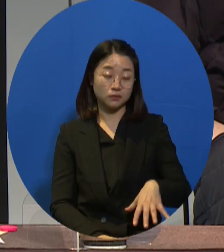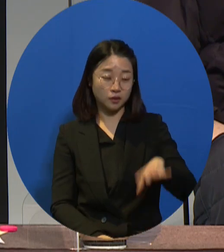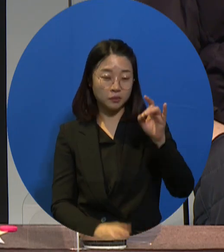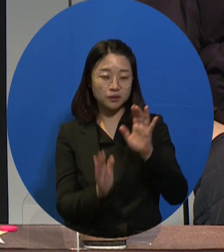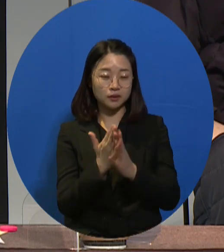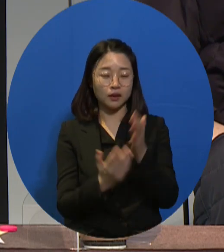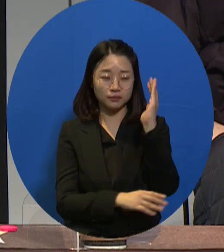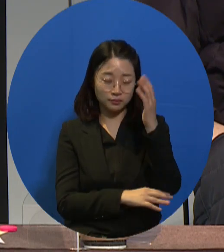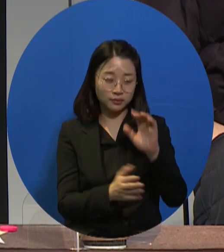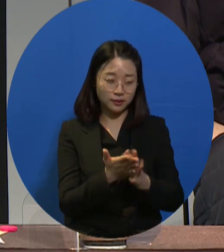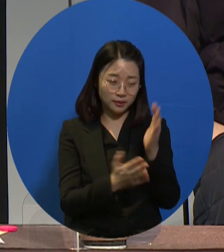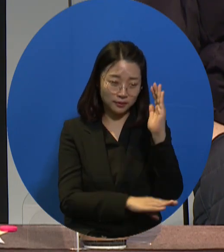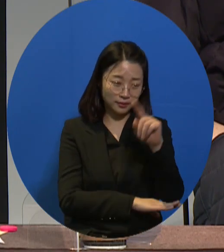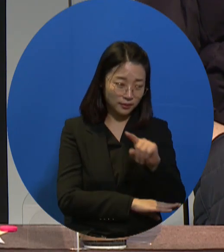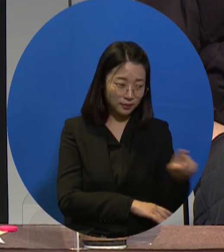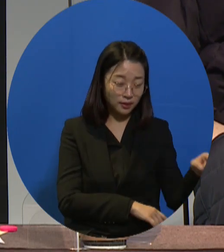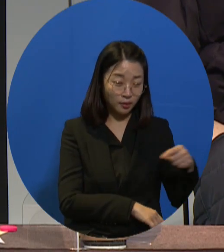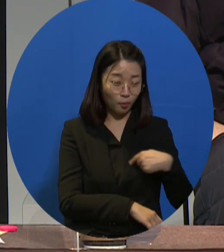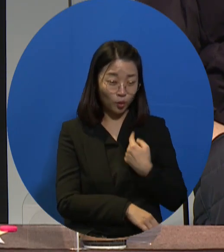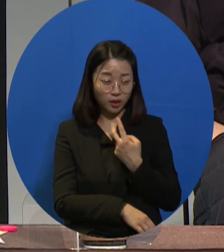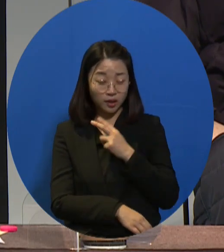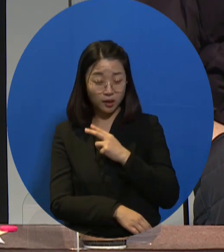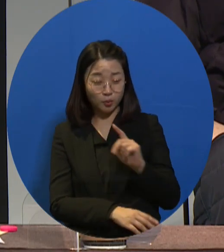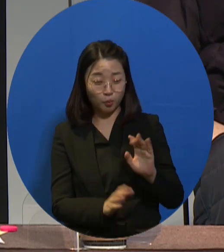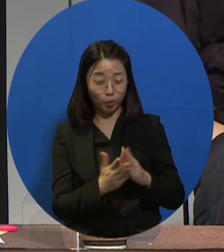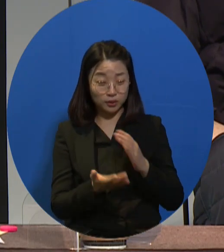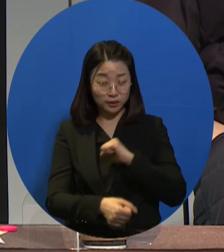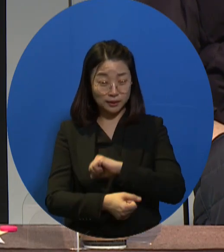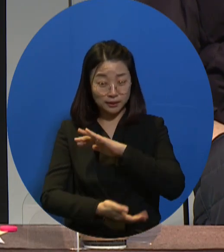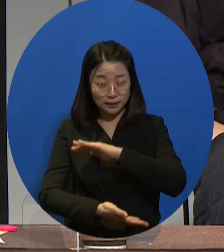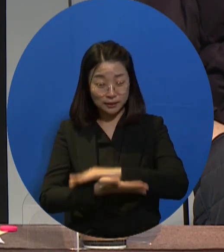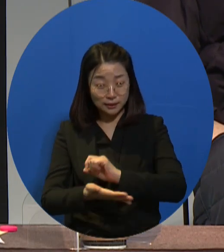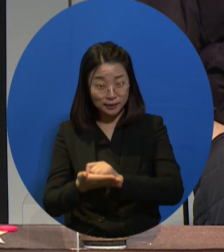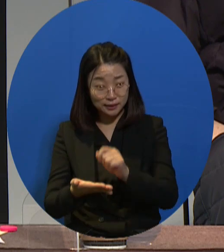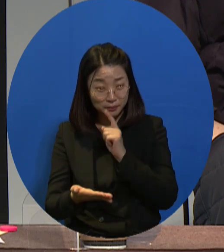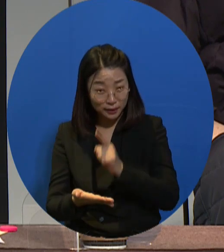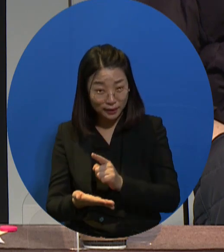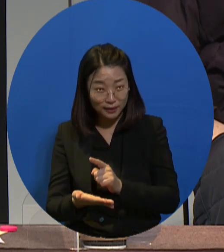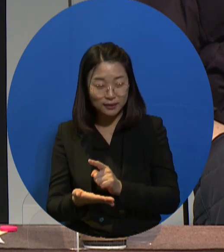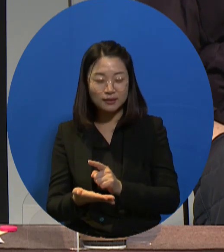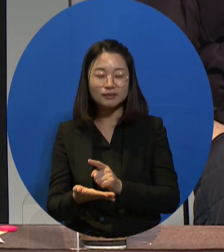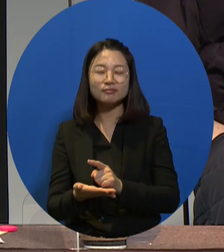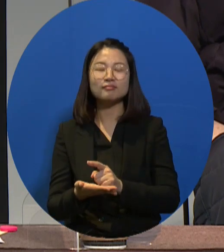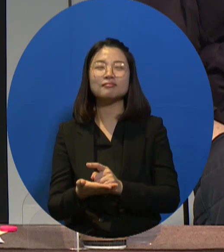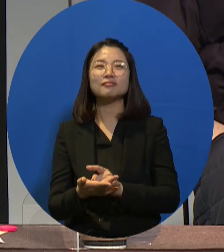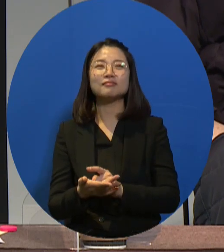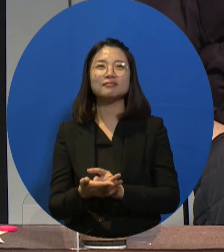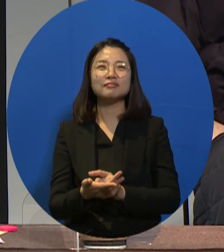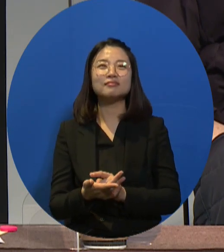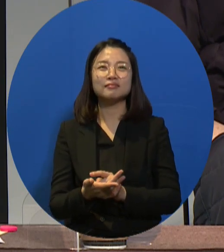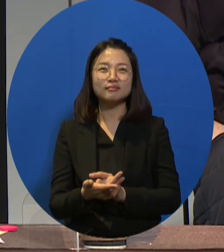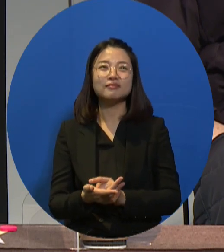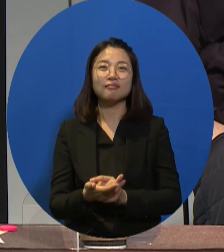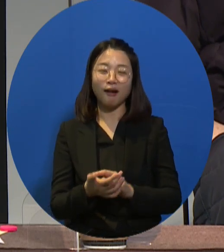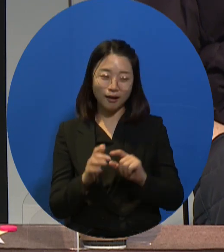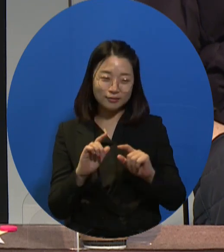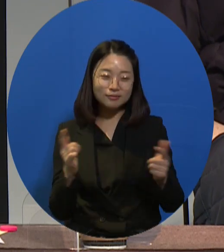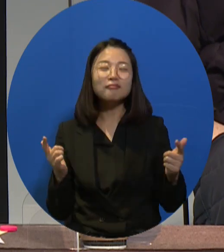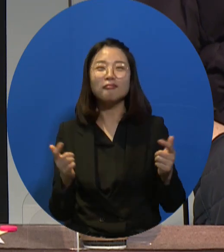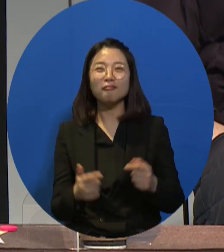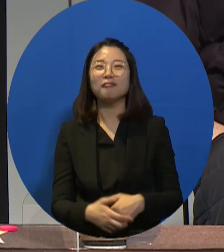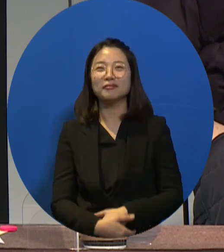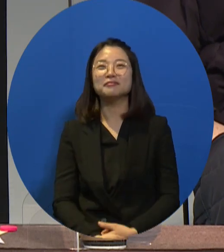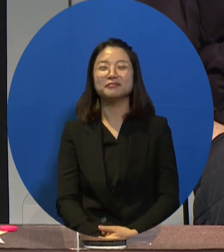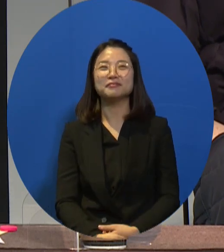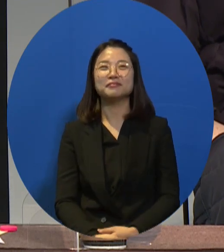You were introducing so many books and I thought that maybe you were translating some of them or maybe you were trying to promote some of the books